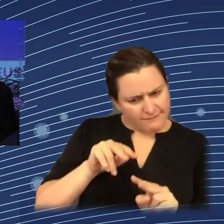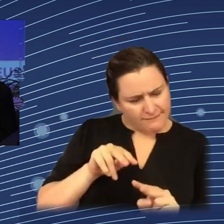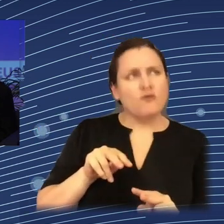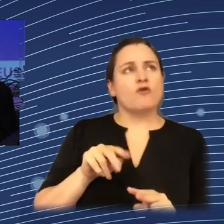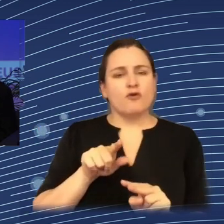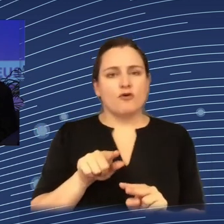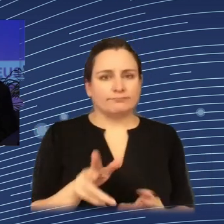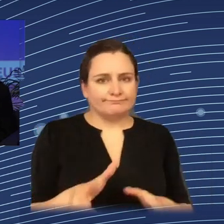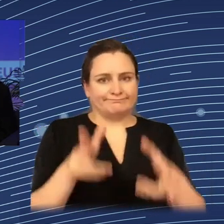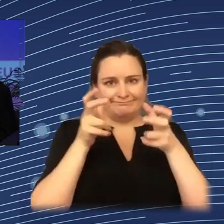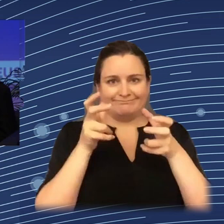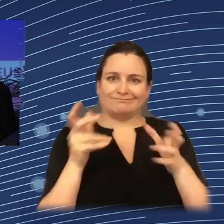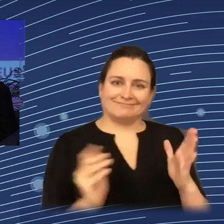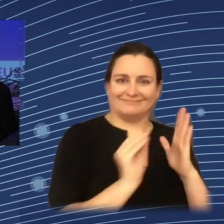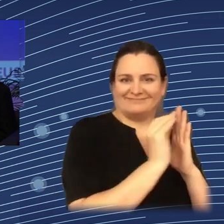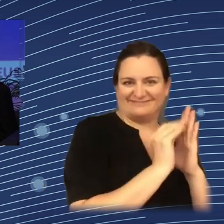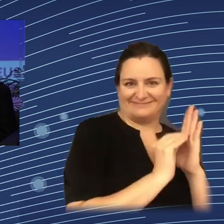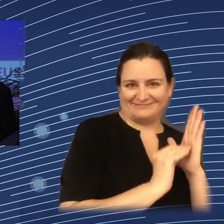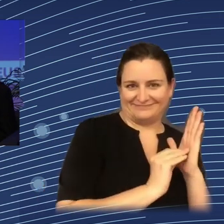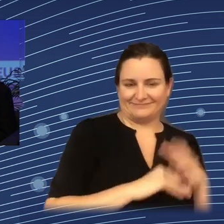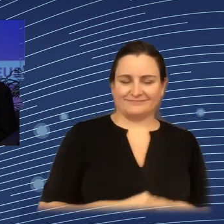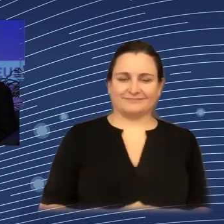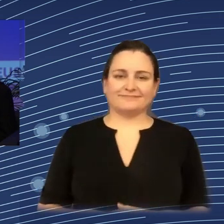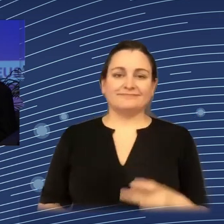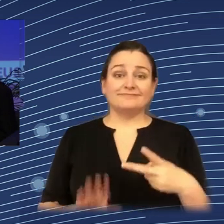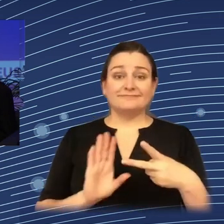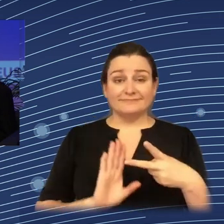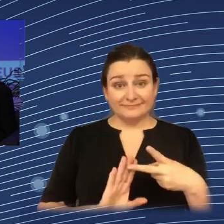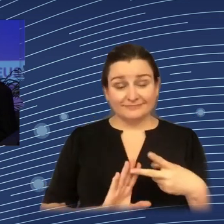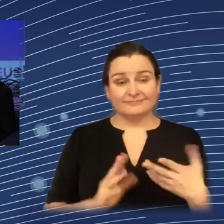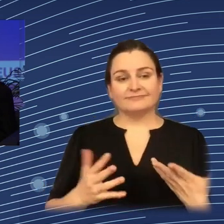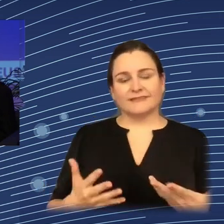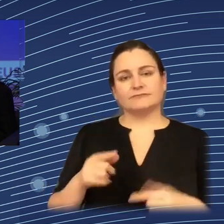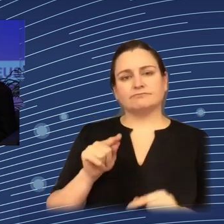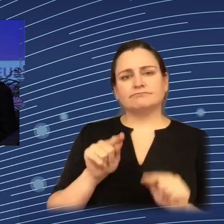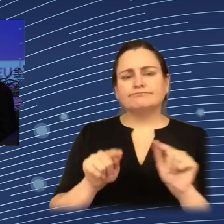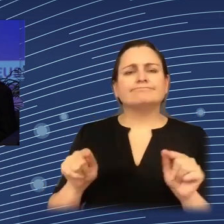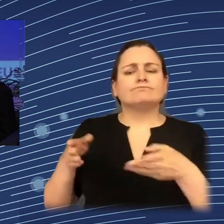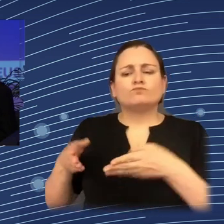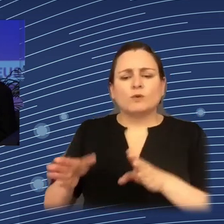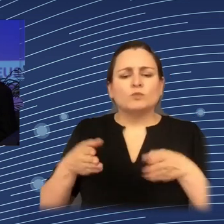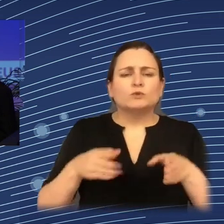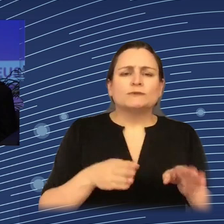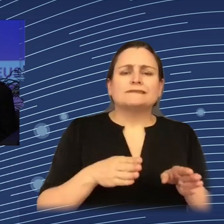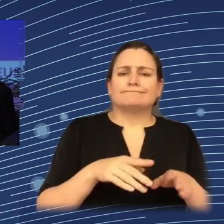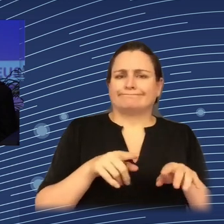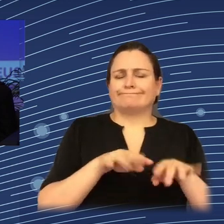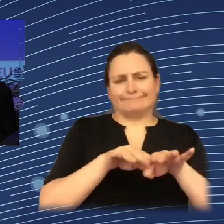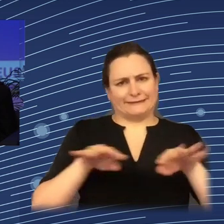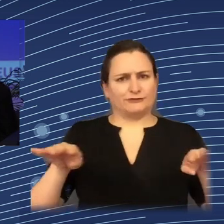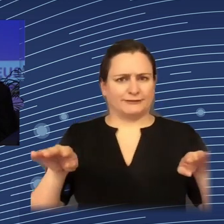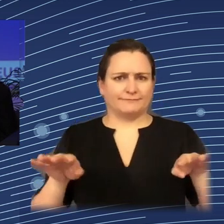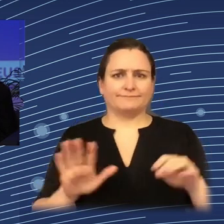engagement of people and stakeholders, through approaches and techniques that typically fall under the definition of co